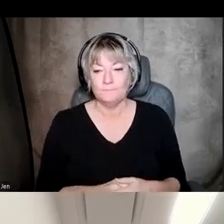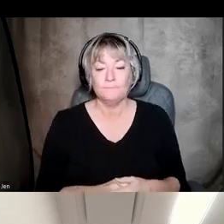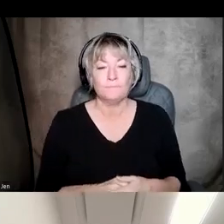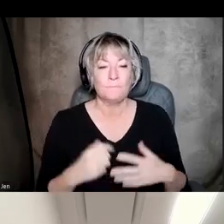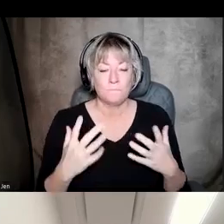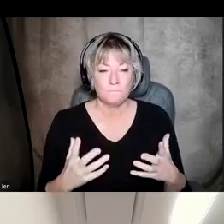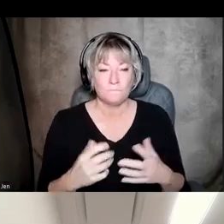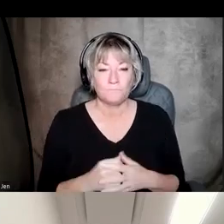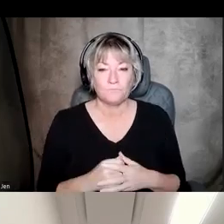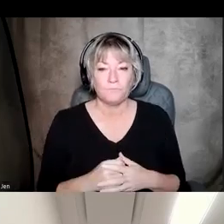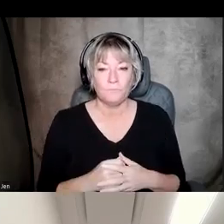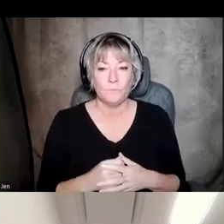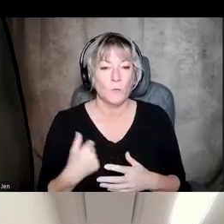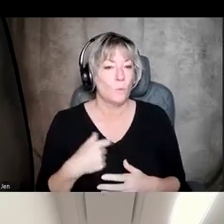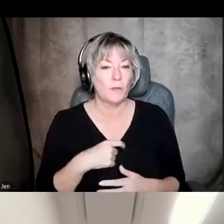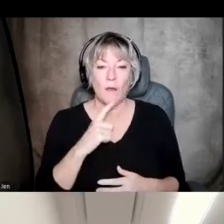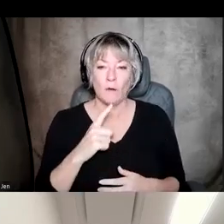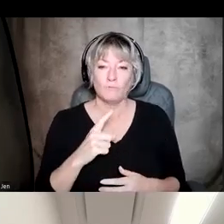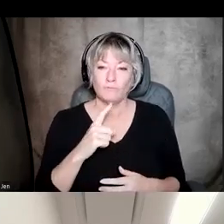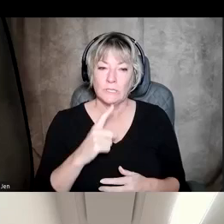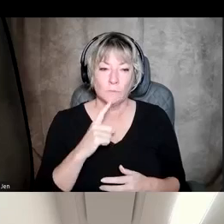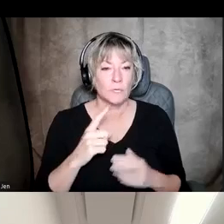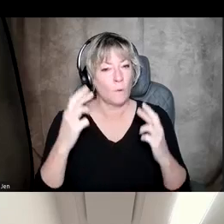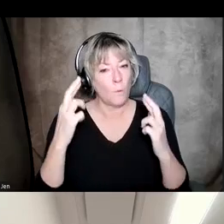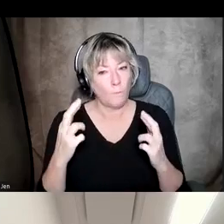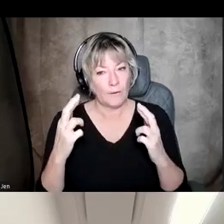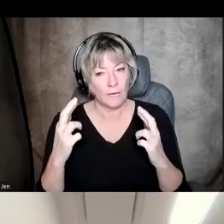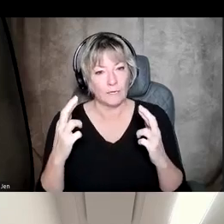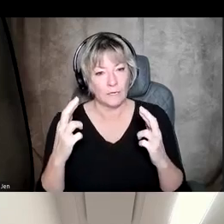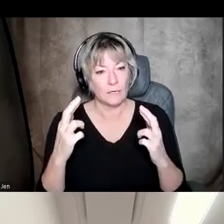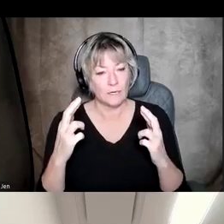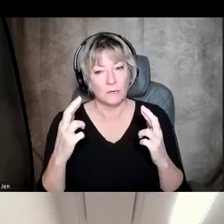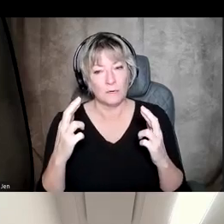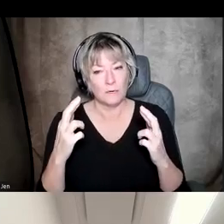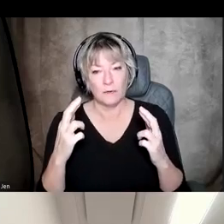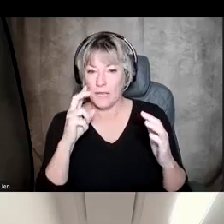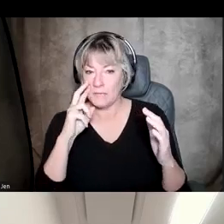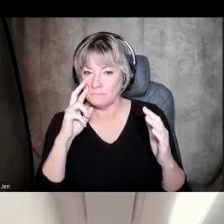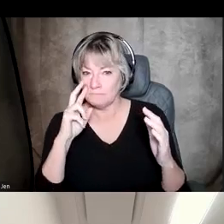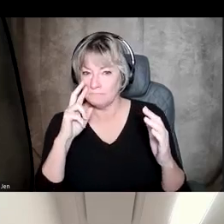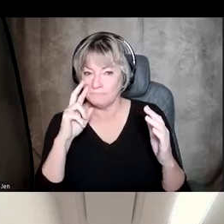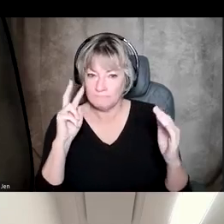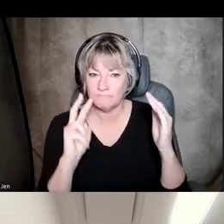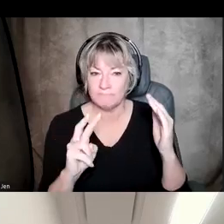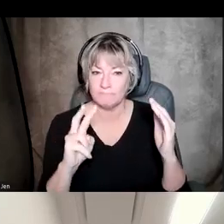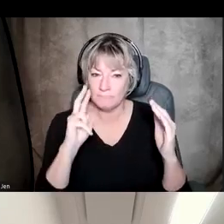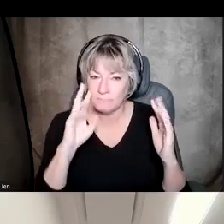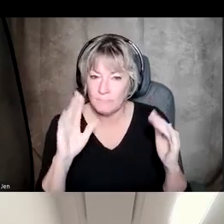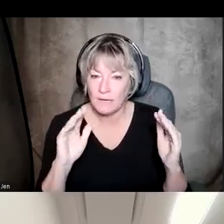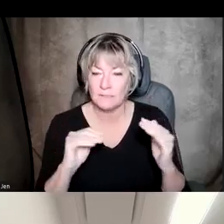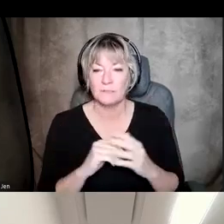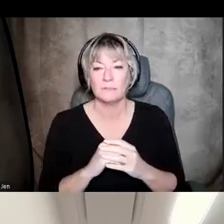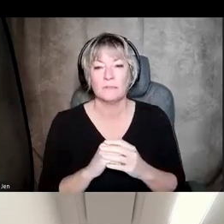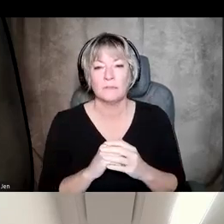so we are really hoping and anticipating that